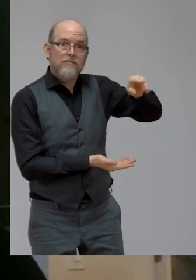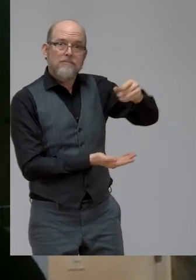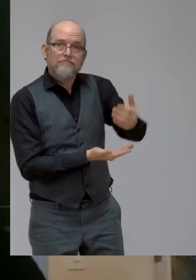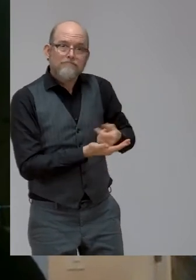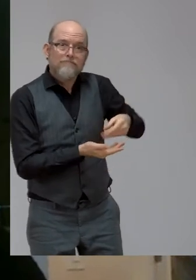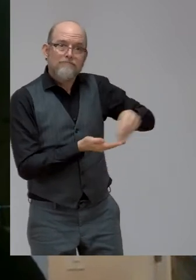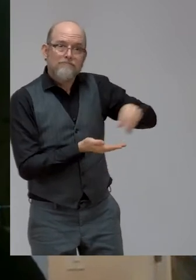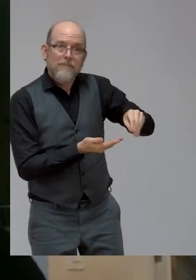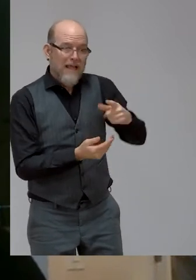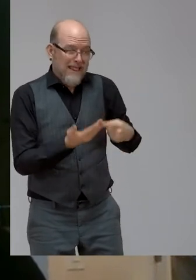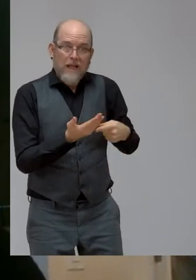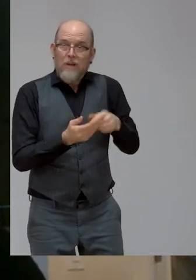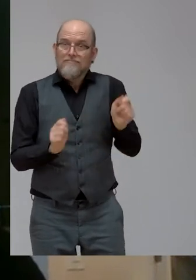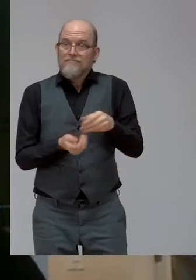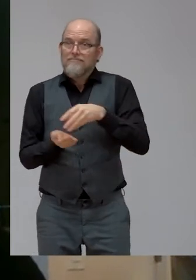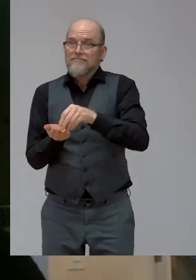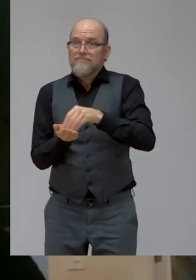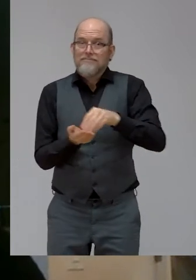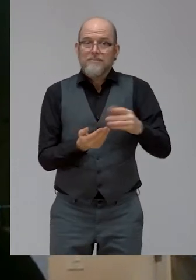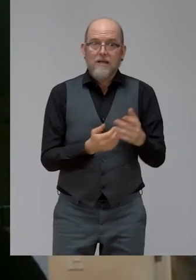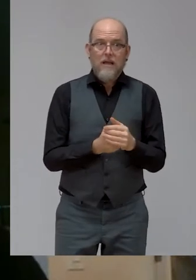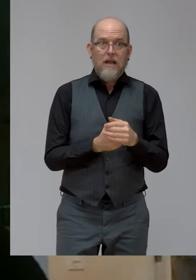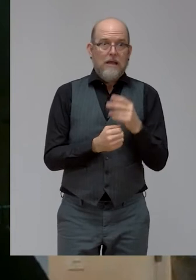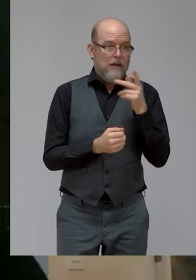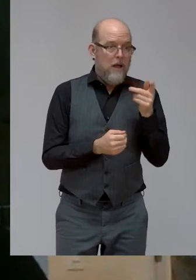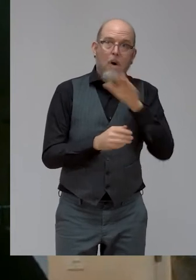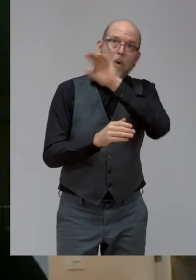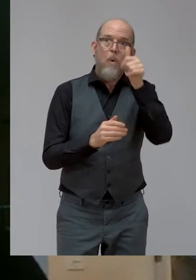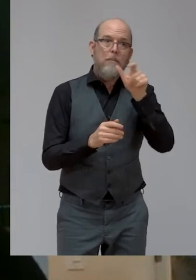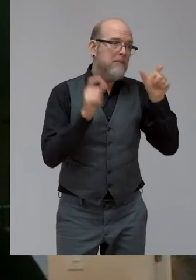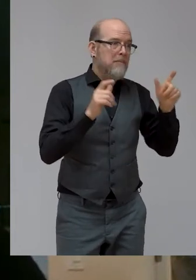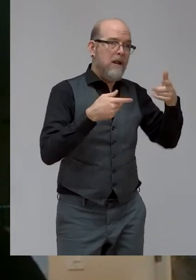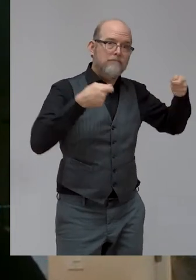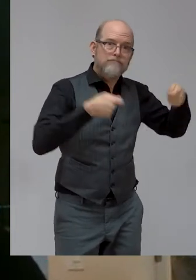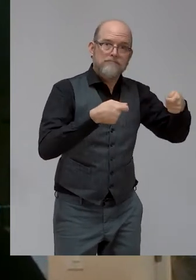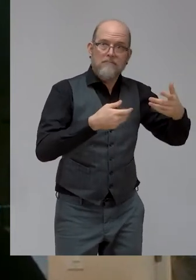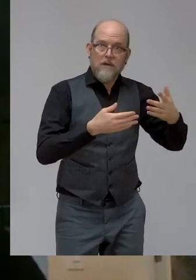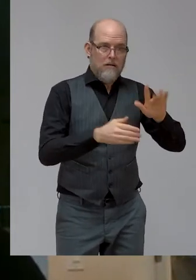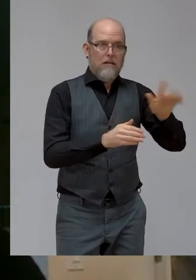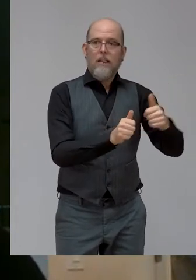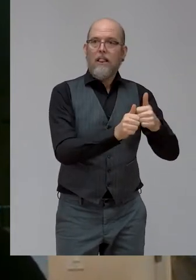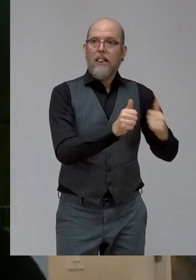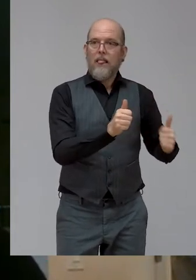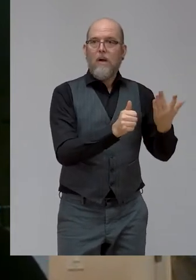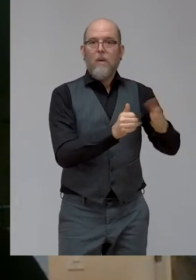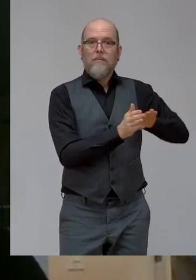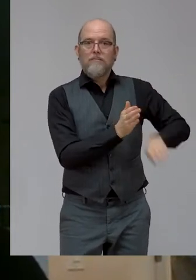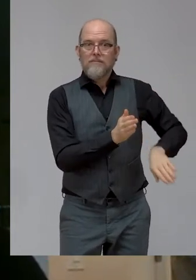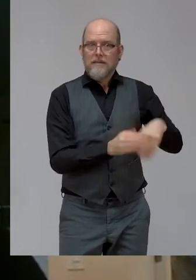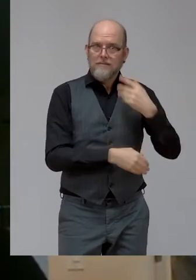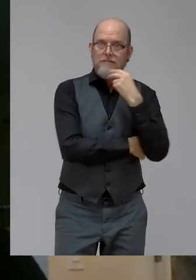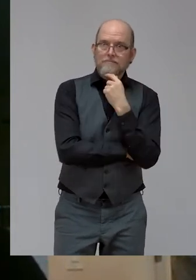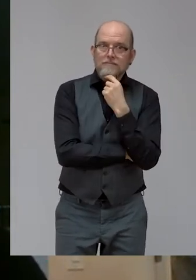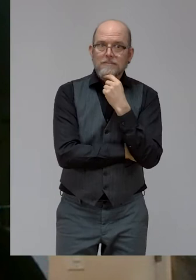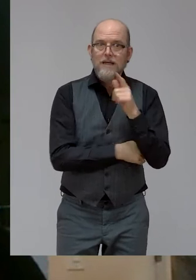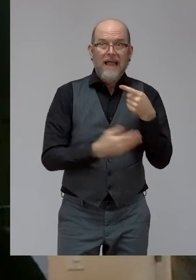behind if not prioritized. Technology has the power to break traditional barriers that